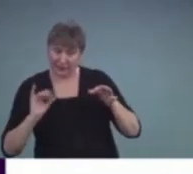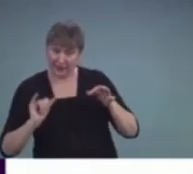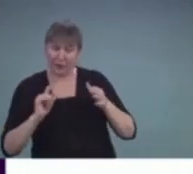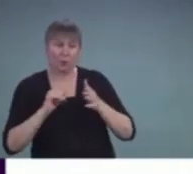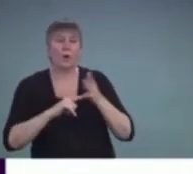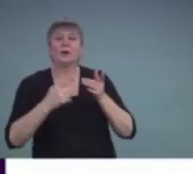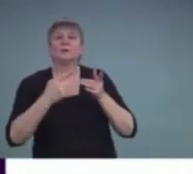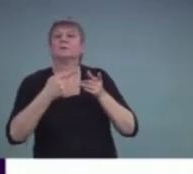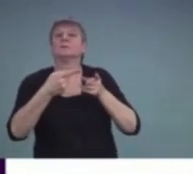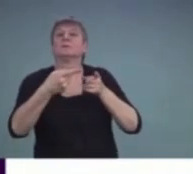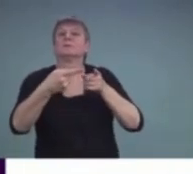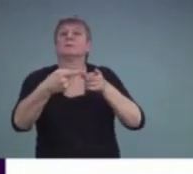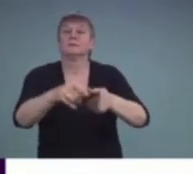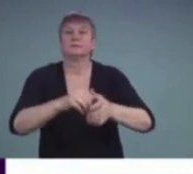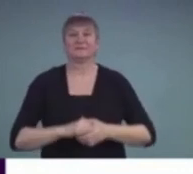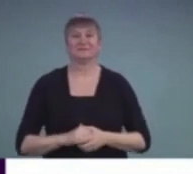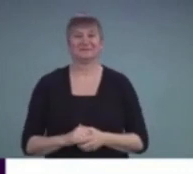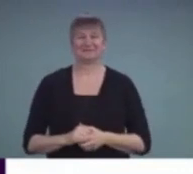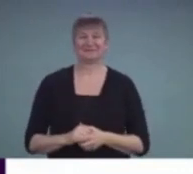Slide.